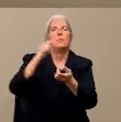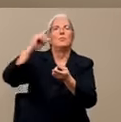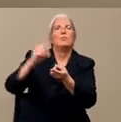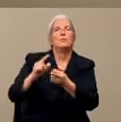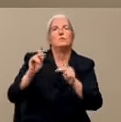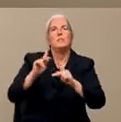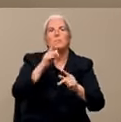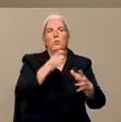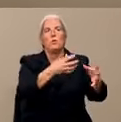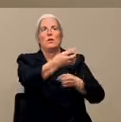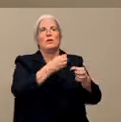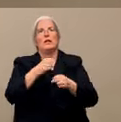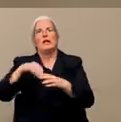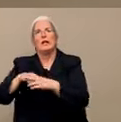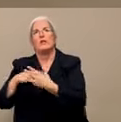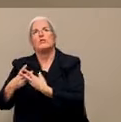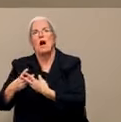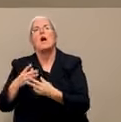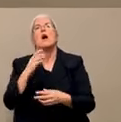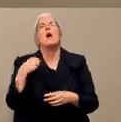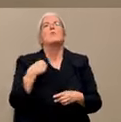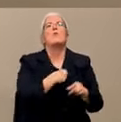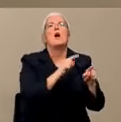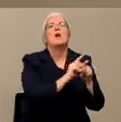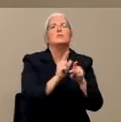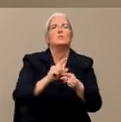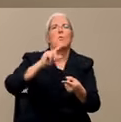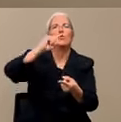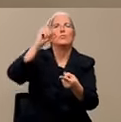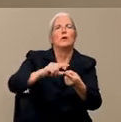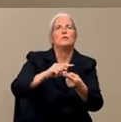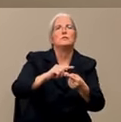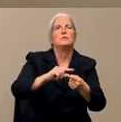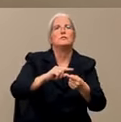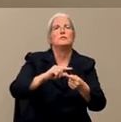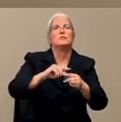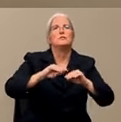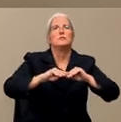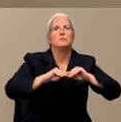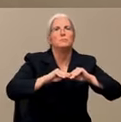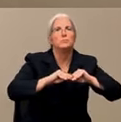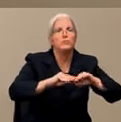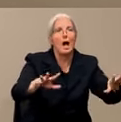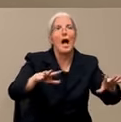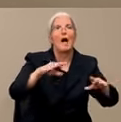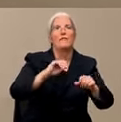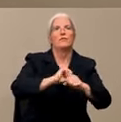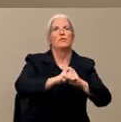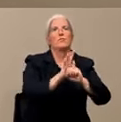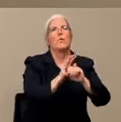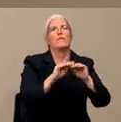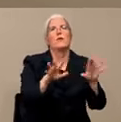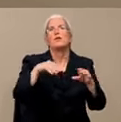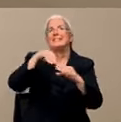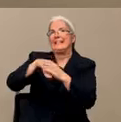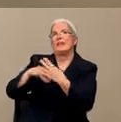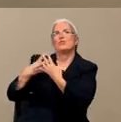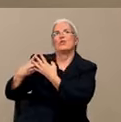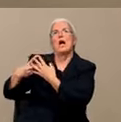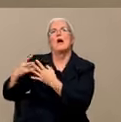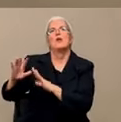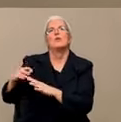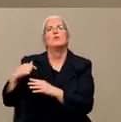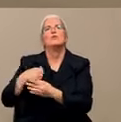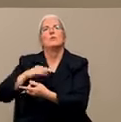factors of coronavirus from going into our custodial facilities. With that, we have implemented medical screening